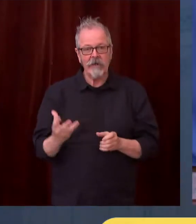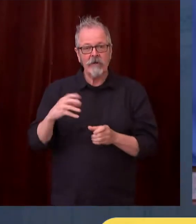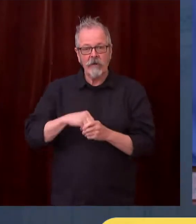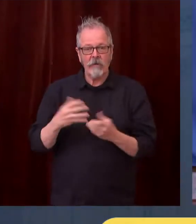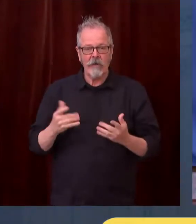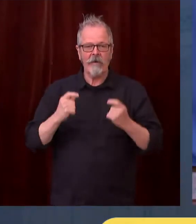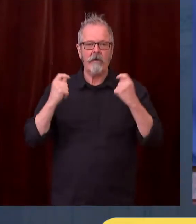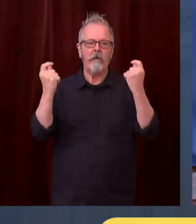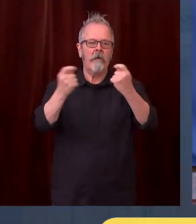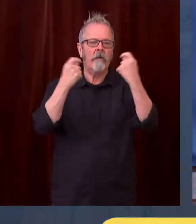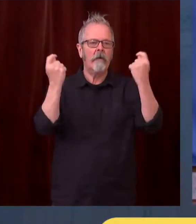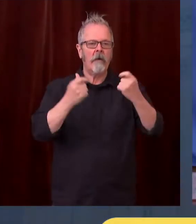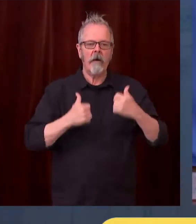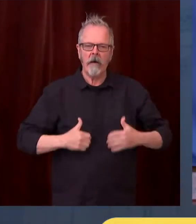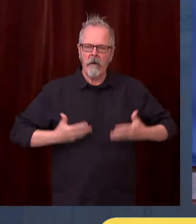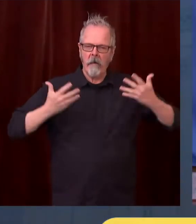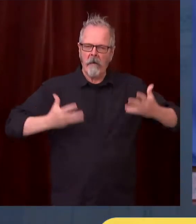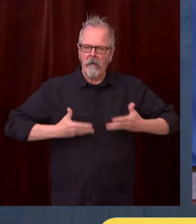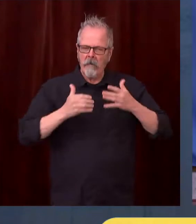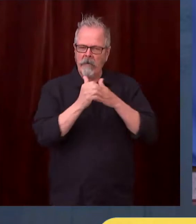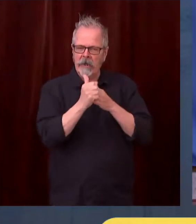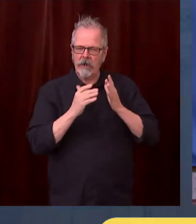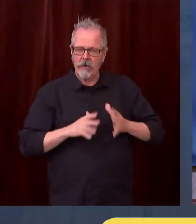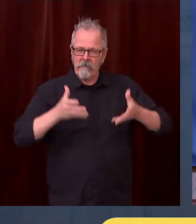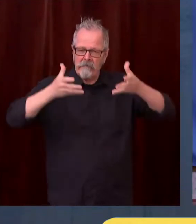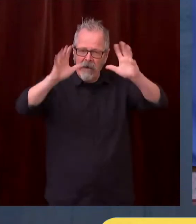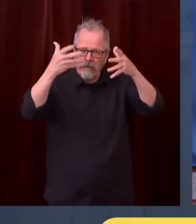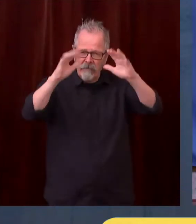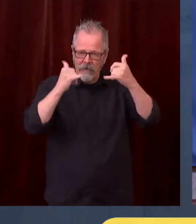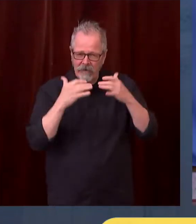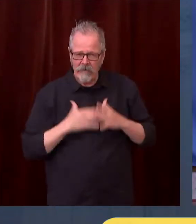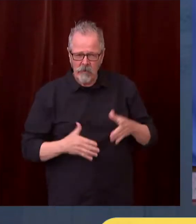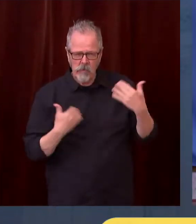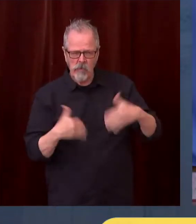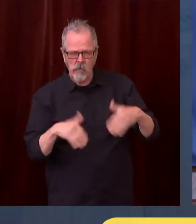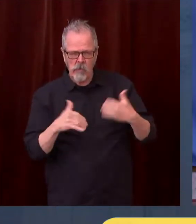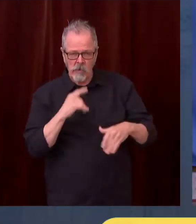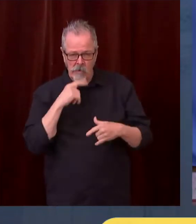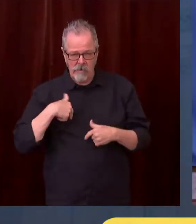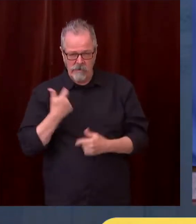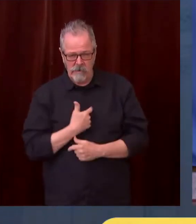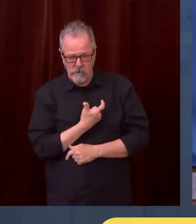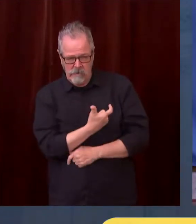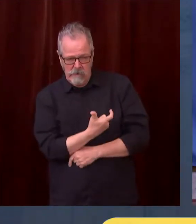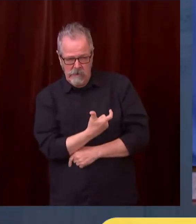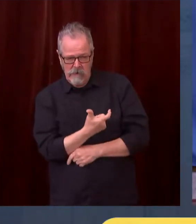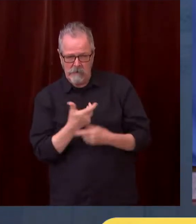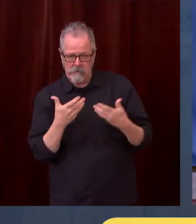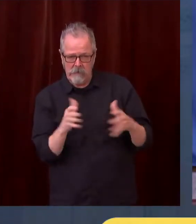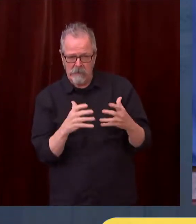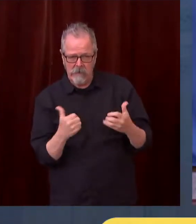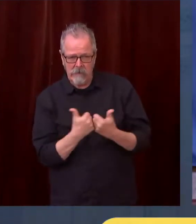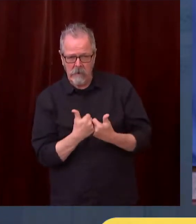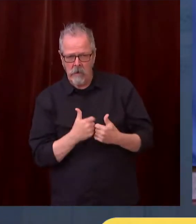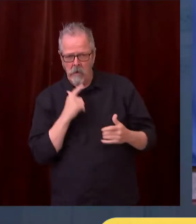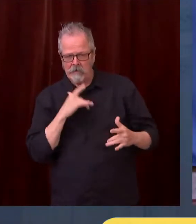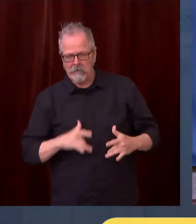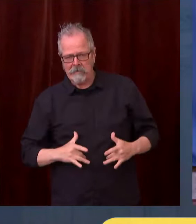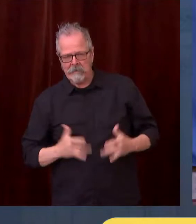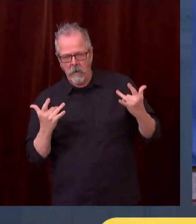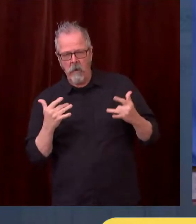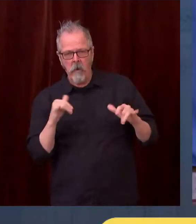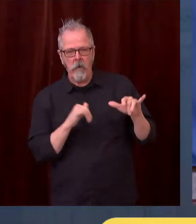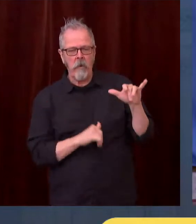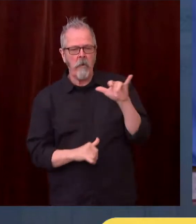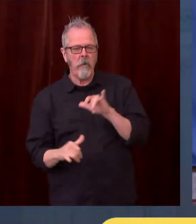hoopsters who provided us such joy and inspiration in the last several weeks. The Washington State women's basketball